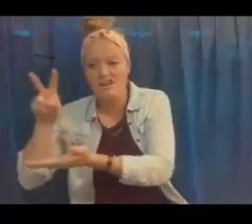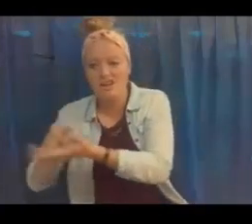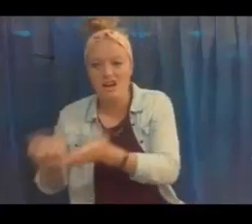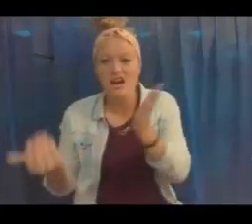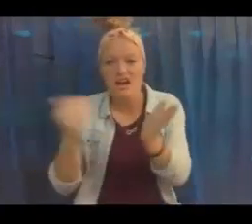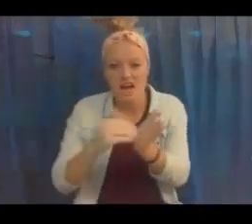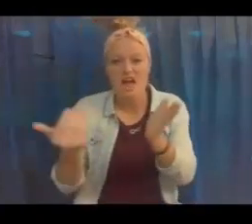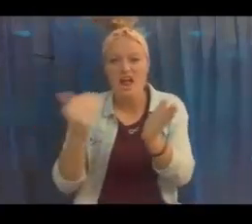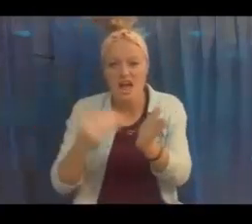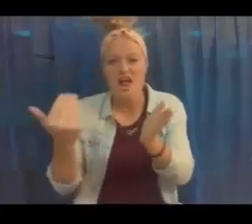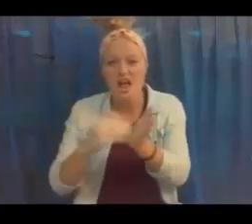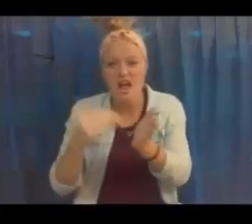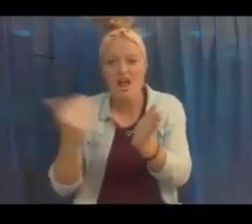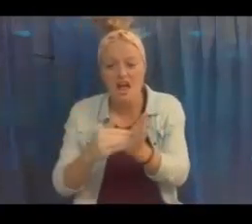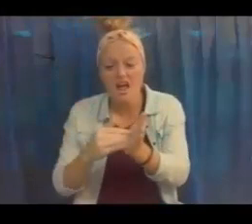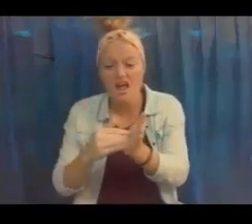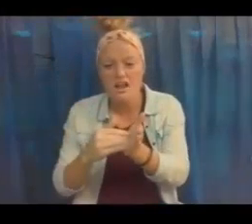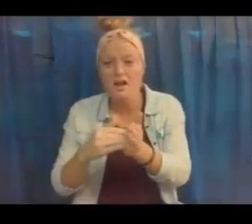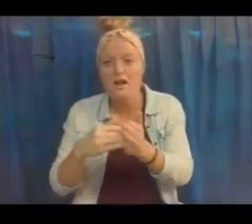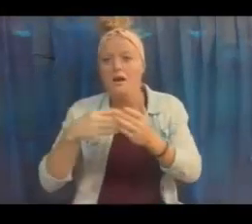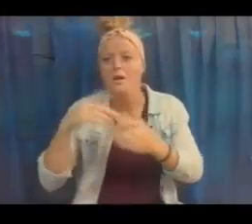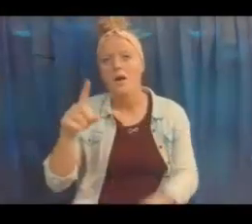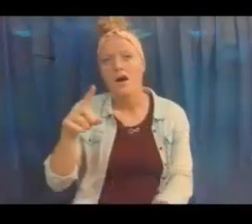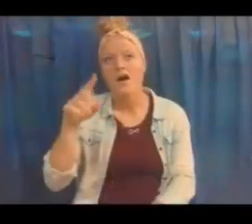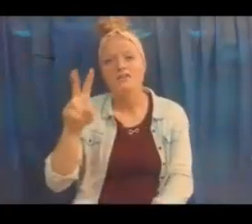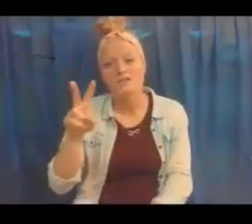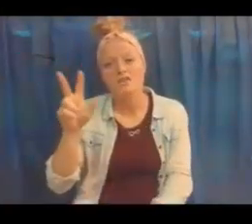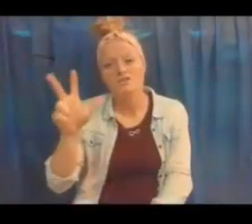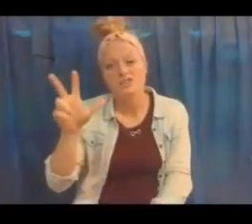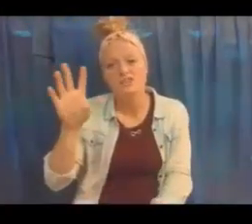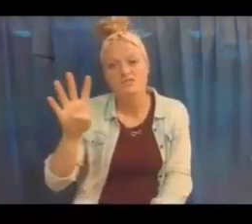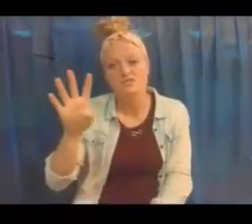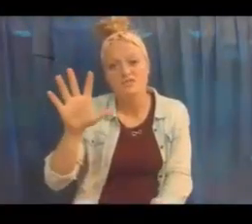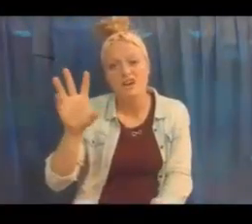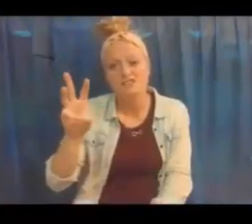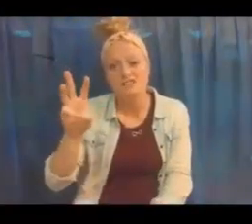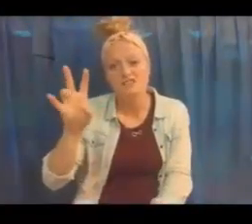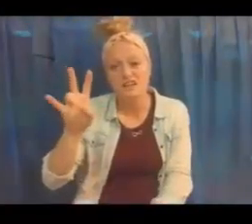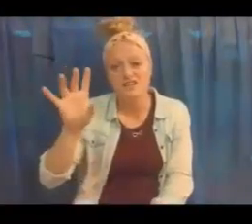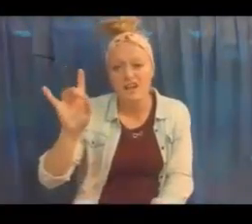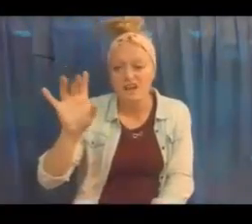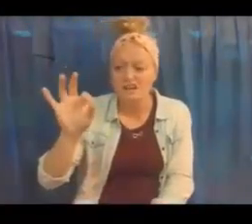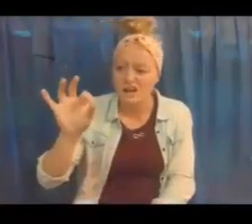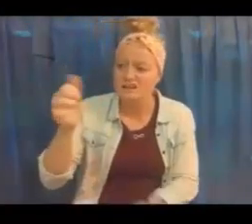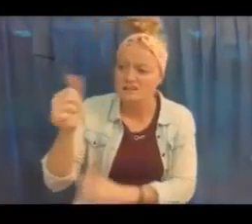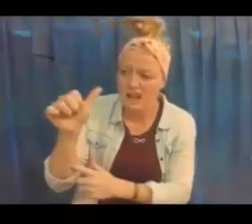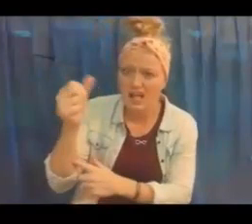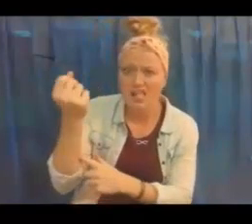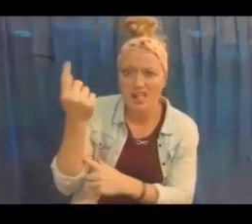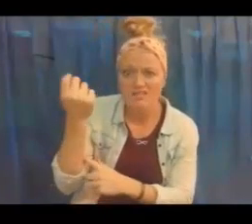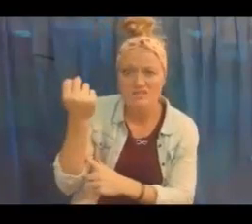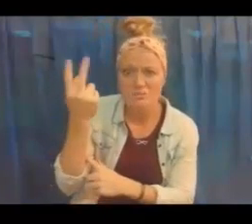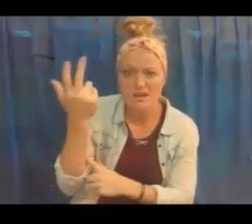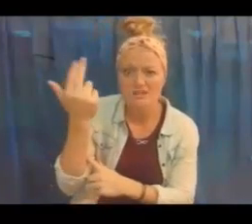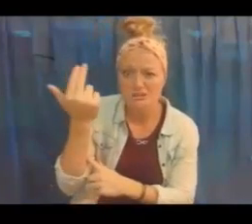lost and he lost again and again and again. 1, 2, 3, 4, 5, 6, 7,